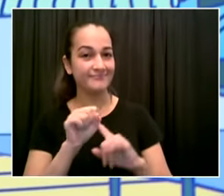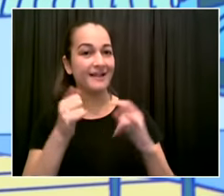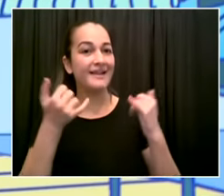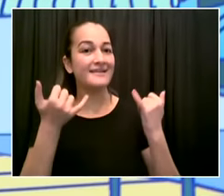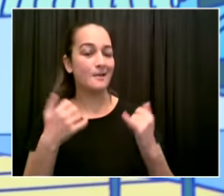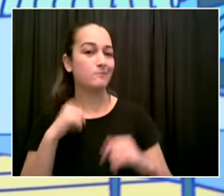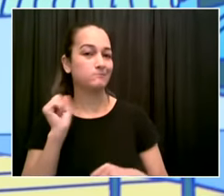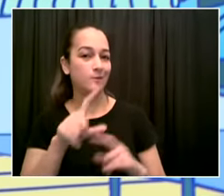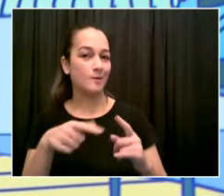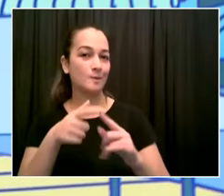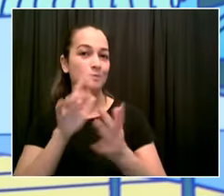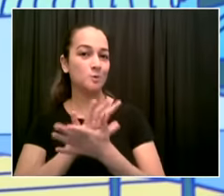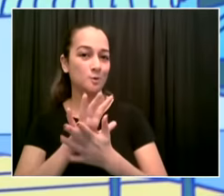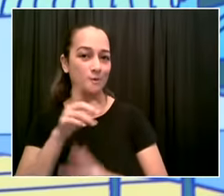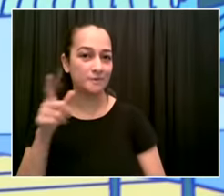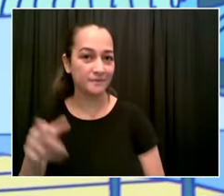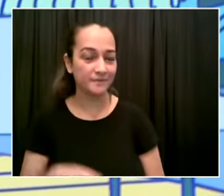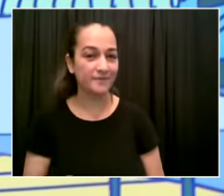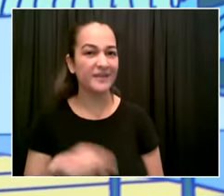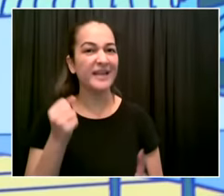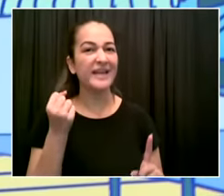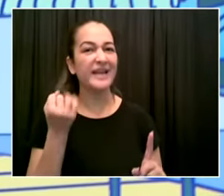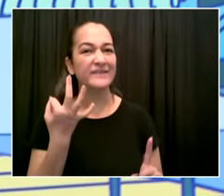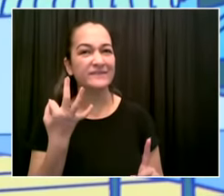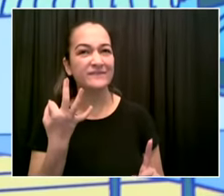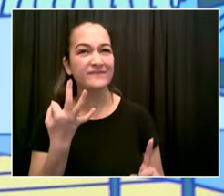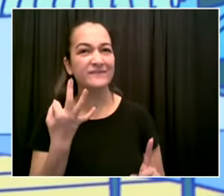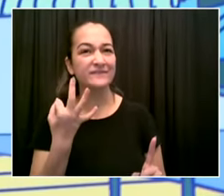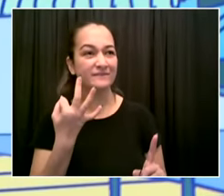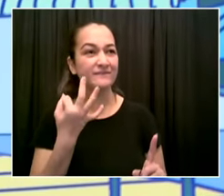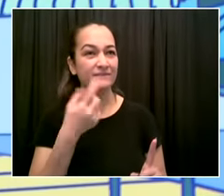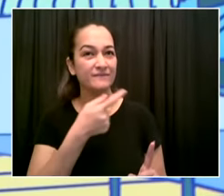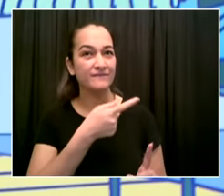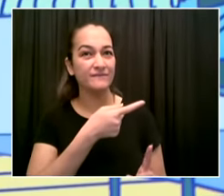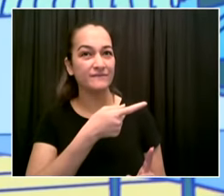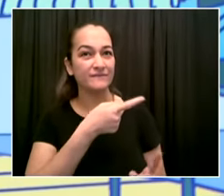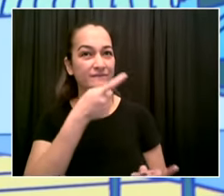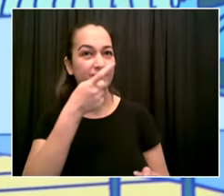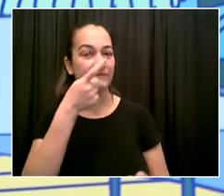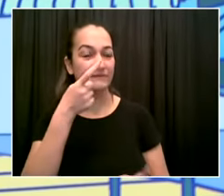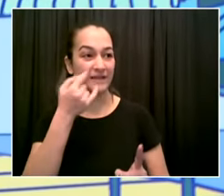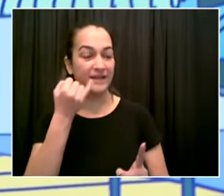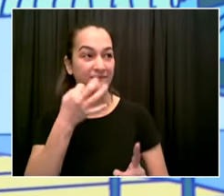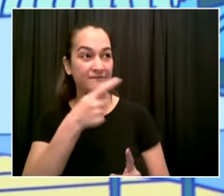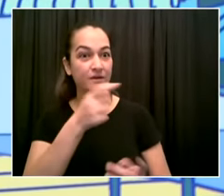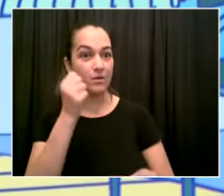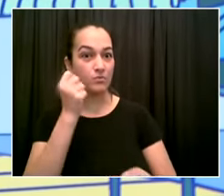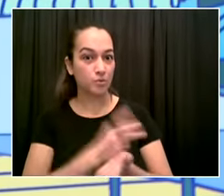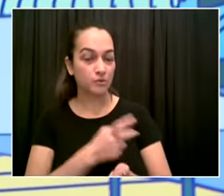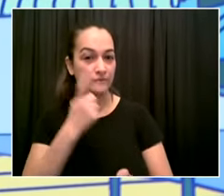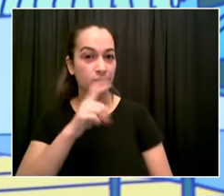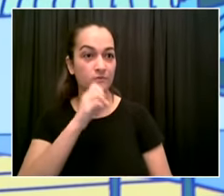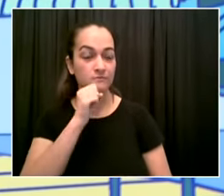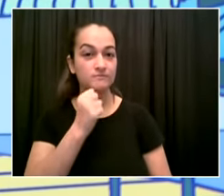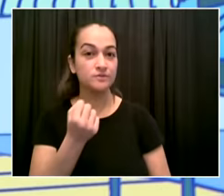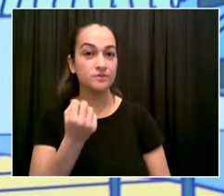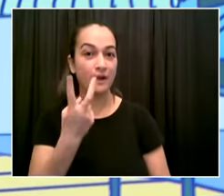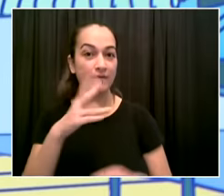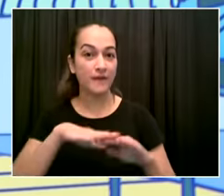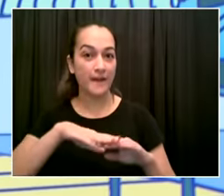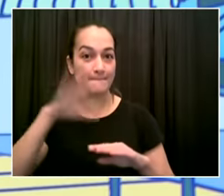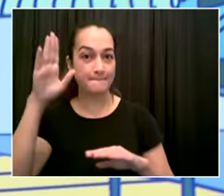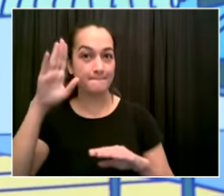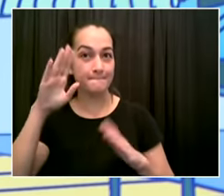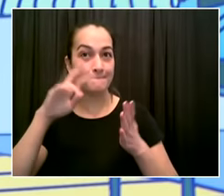school i'm sorry i didn't i didn't understand if they approve it for 12 or what i'm not clear what you're asking try that again